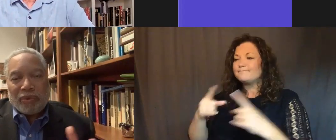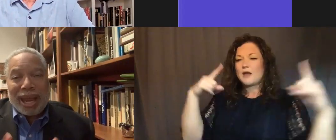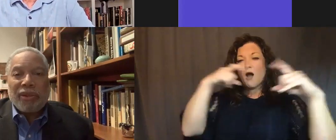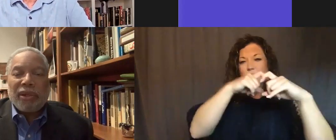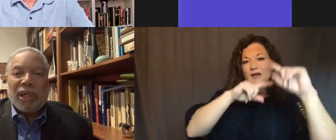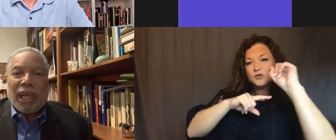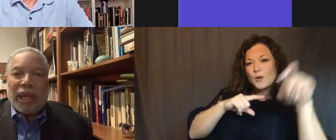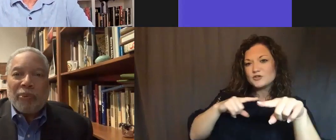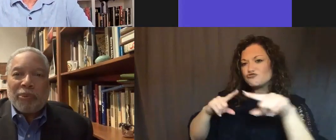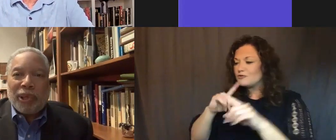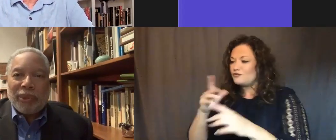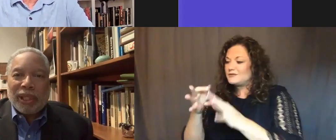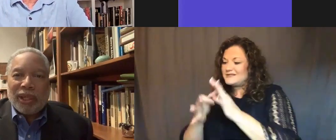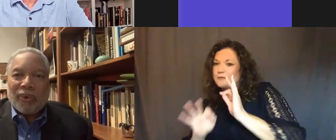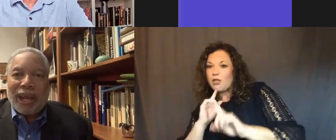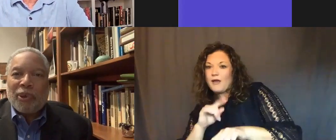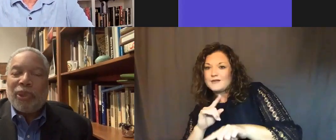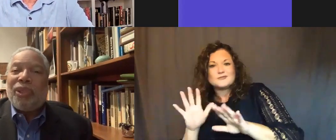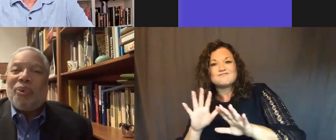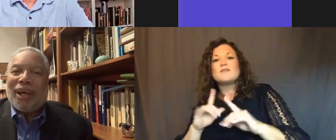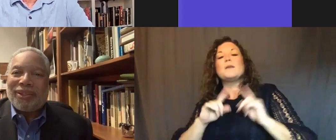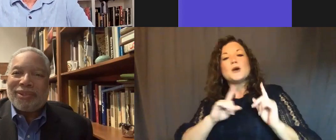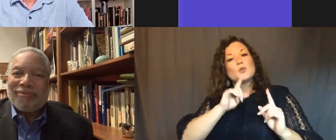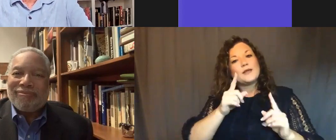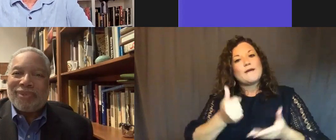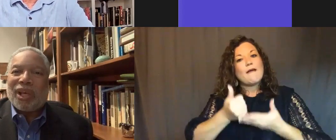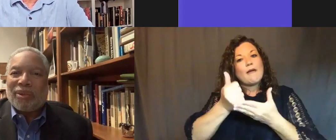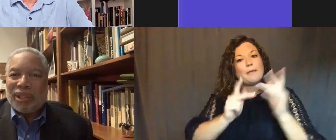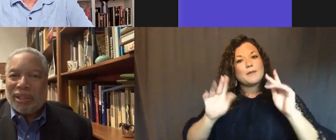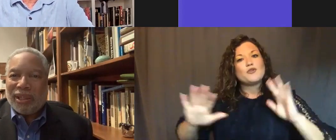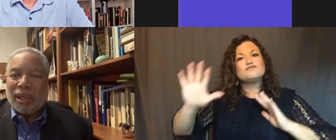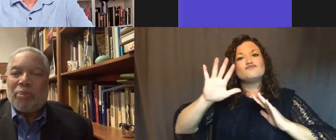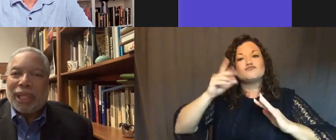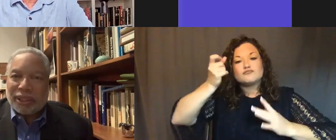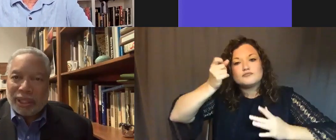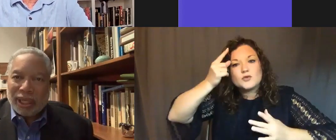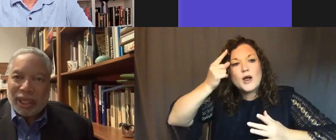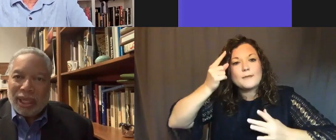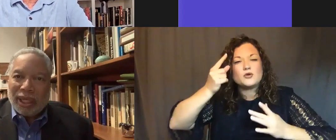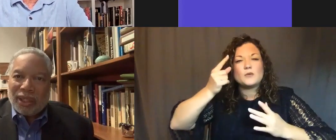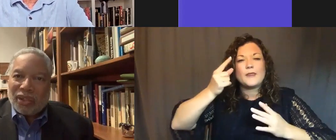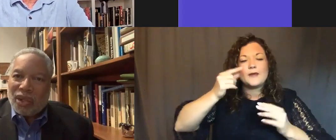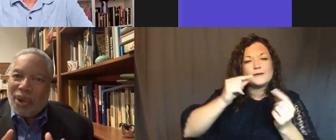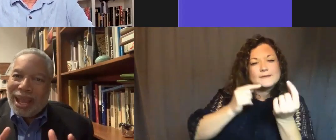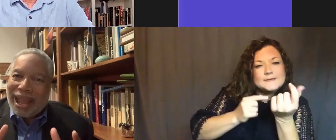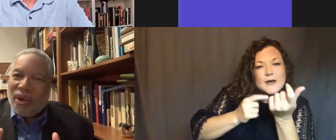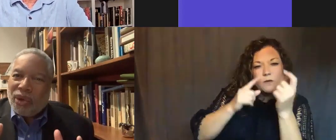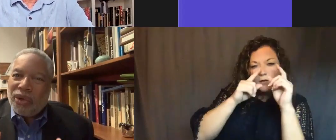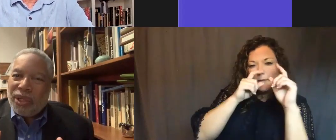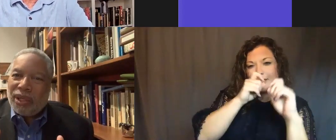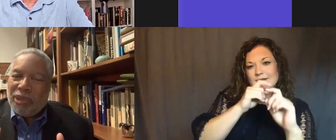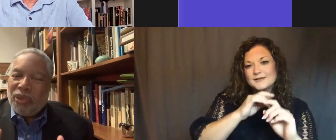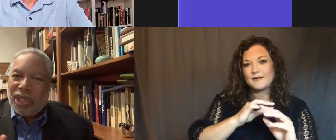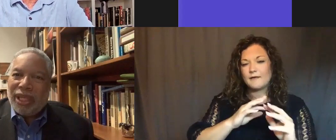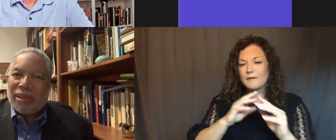but rather help the public grapple with nuance, subtlety, complexity. So, how